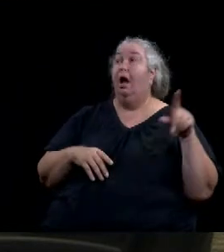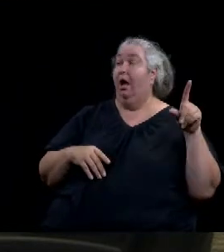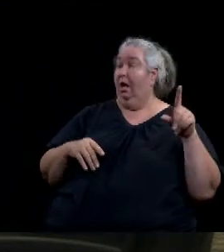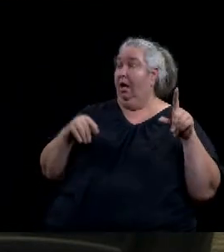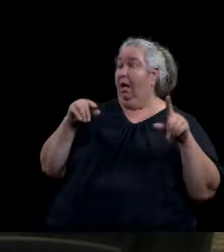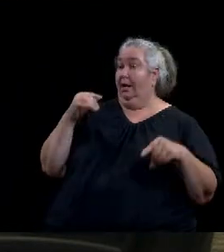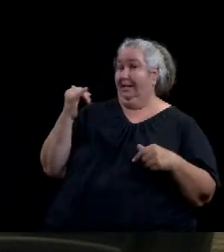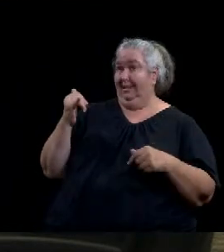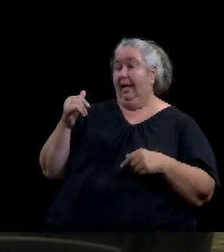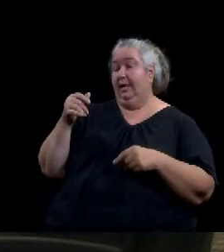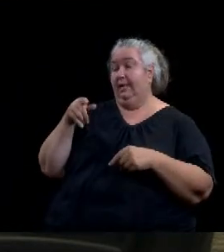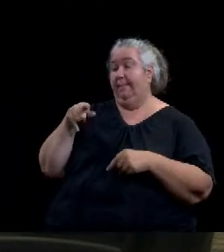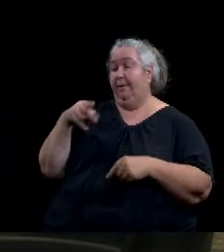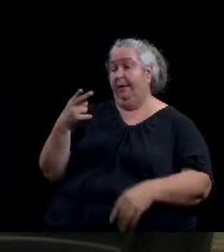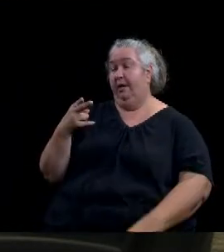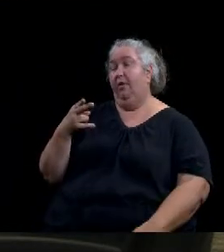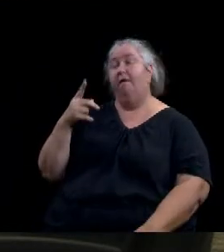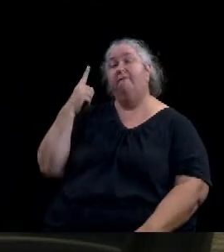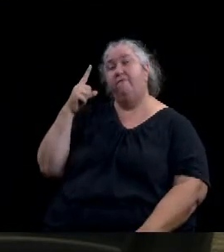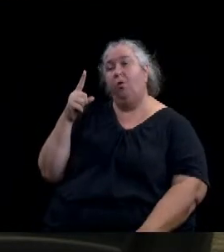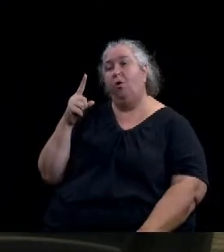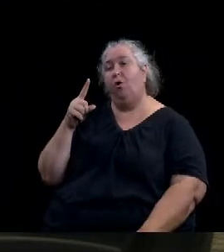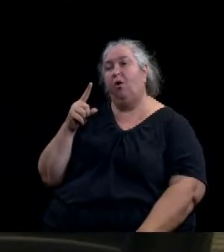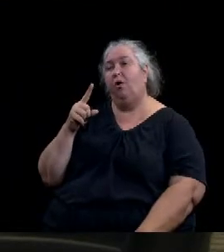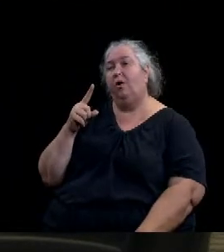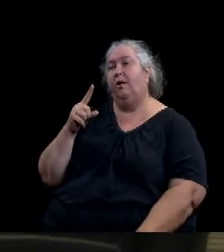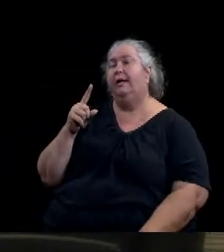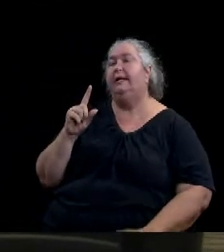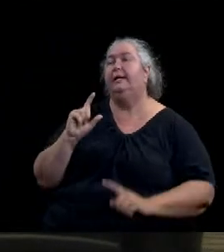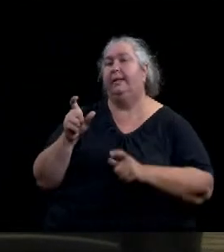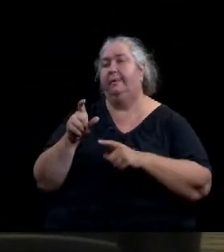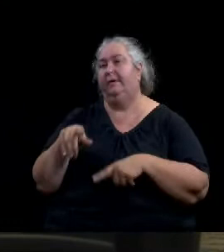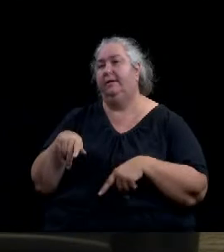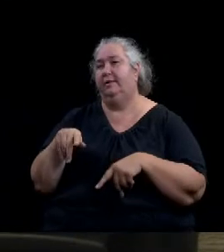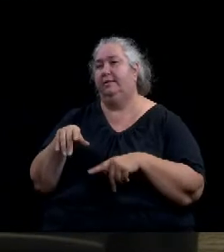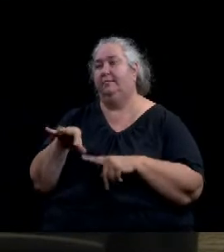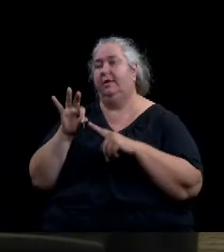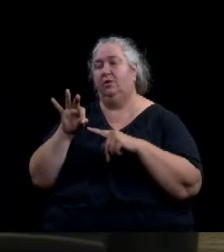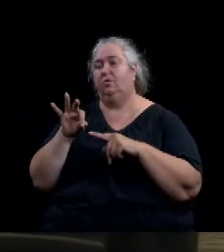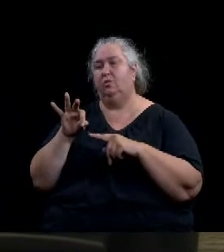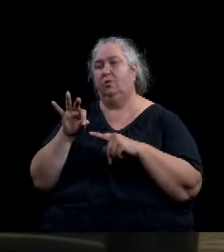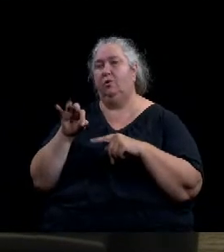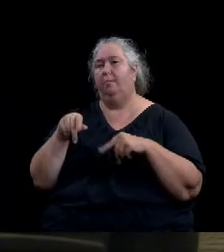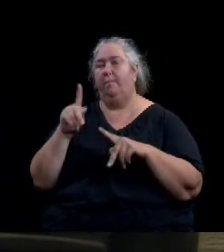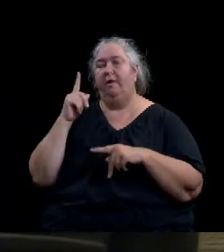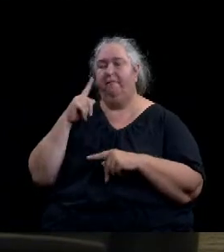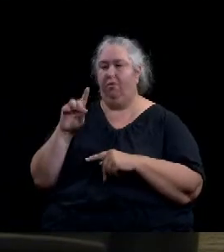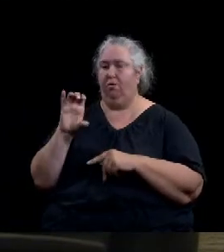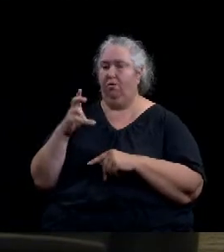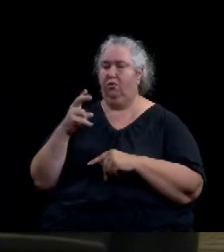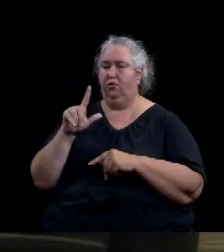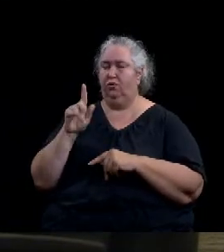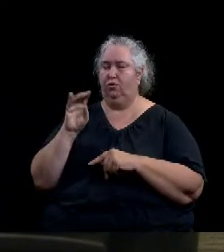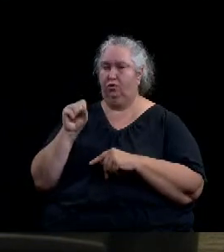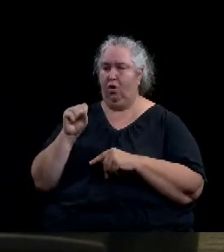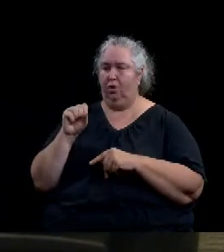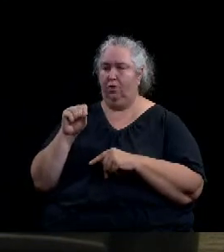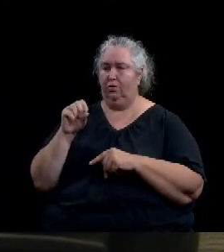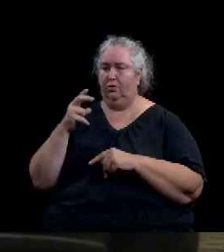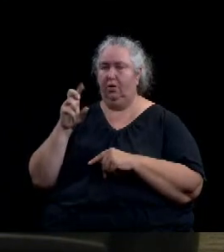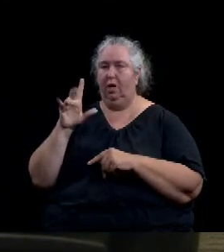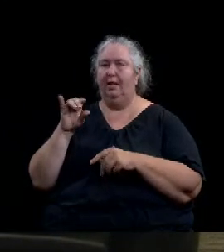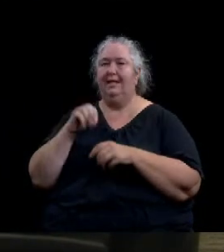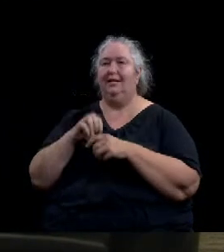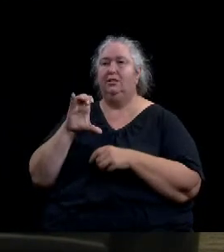granting a special permit to Charles Hawley for self-storage warehouses and C2 zoning district on property described as lots 25,